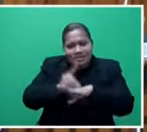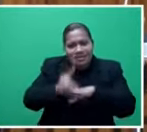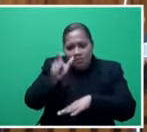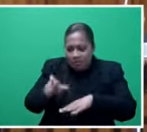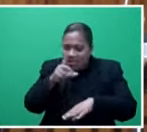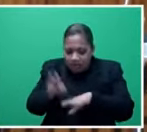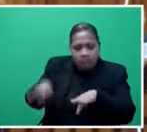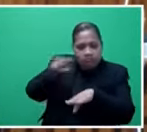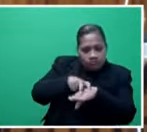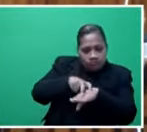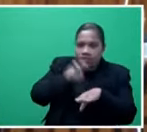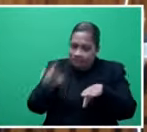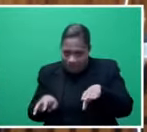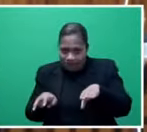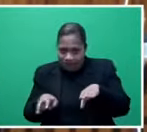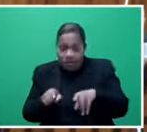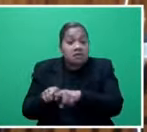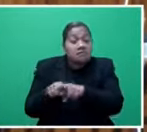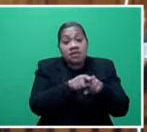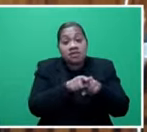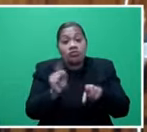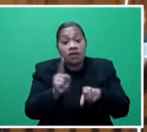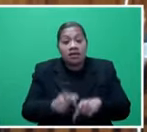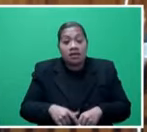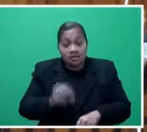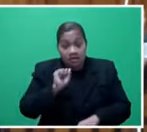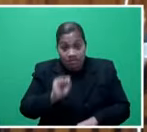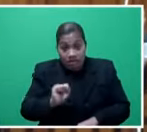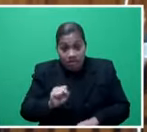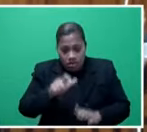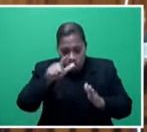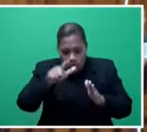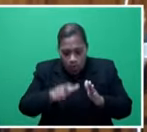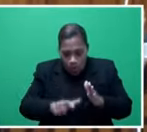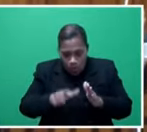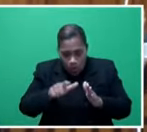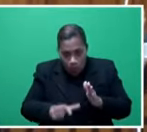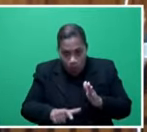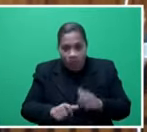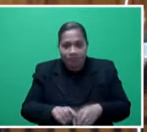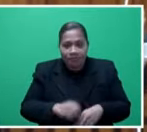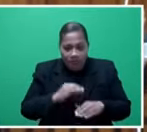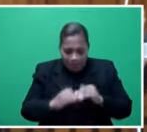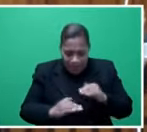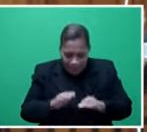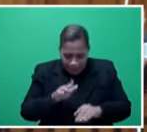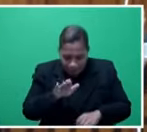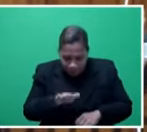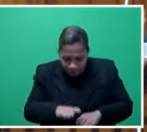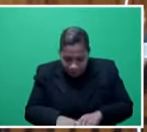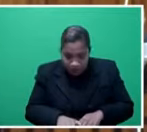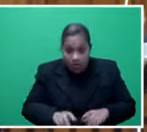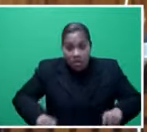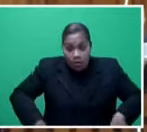manner, which requires that the lower buses, in fact, a lot easier for them to lower their steps down, so people with disability or people with wheelchairs